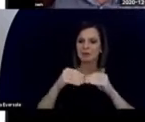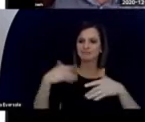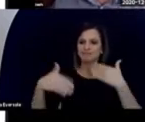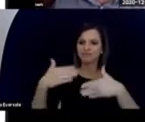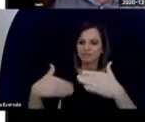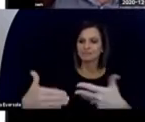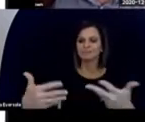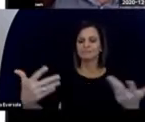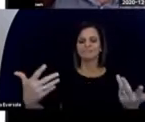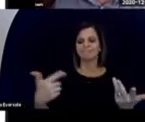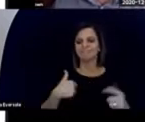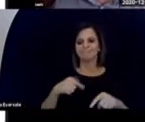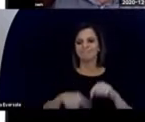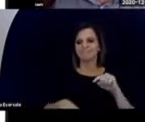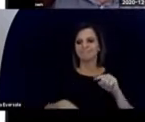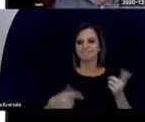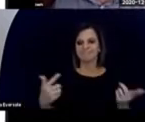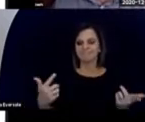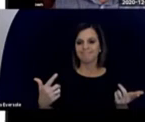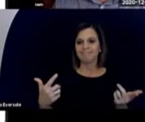more than I was able to.